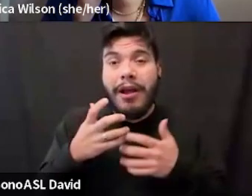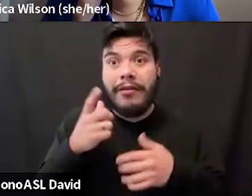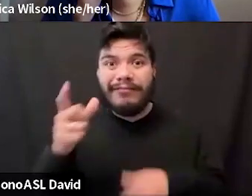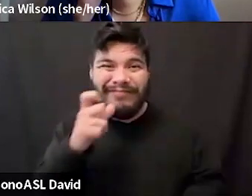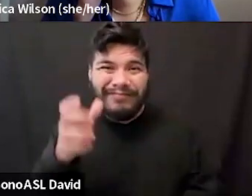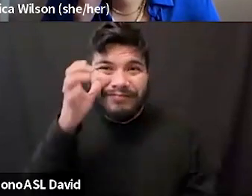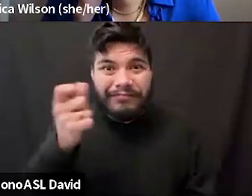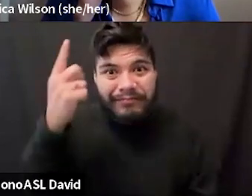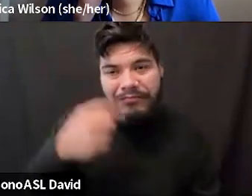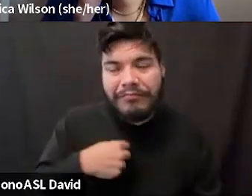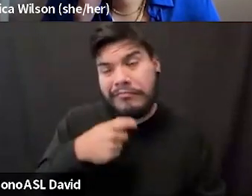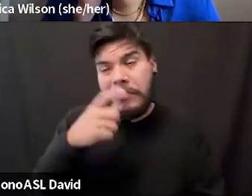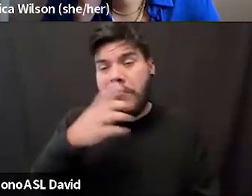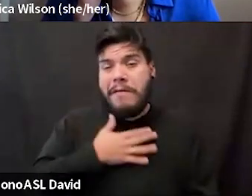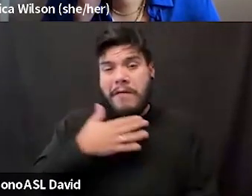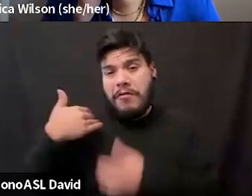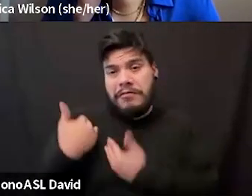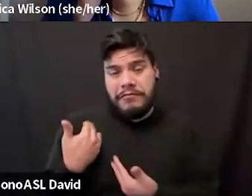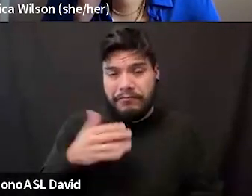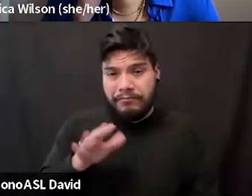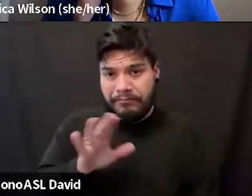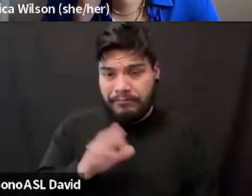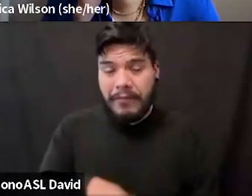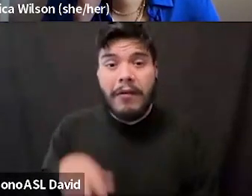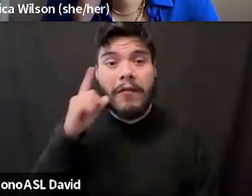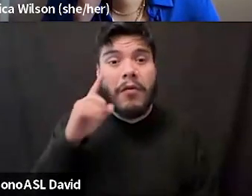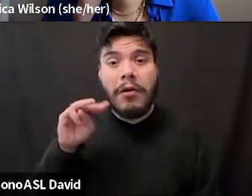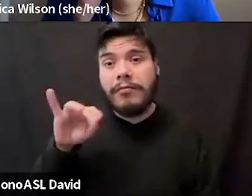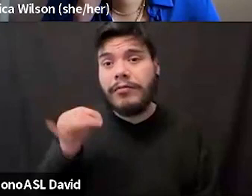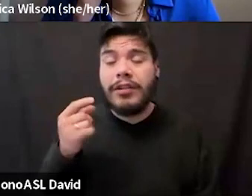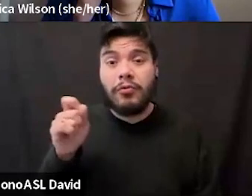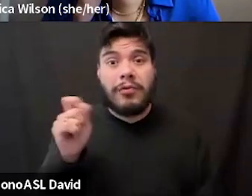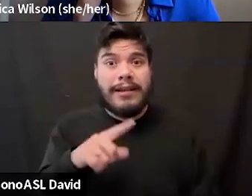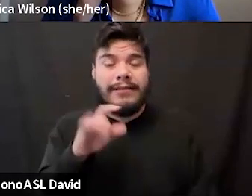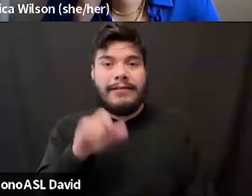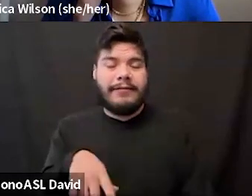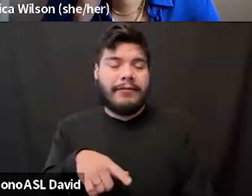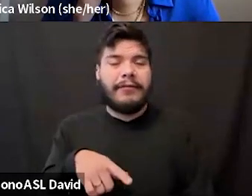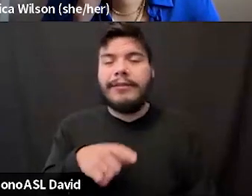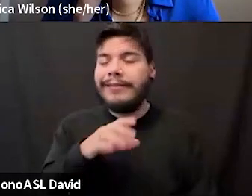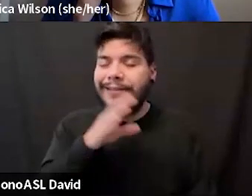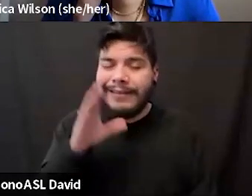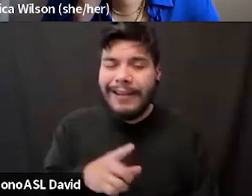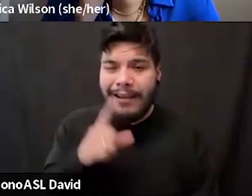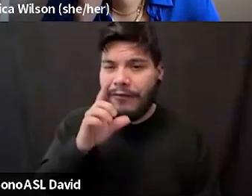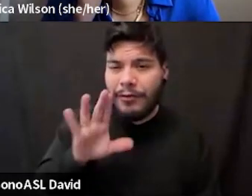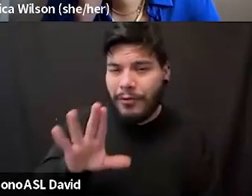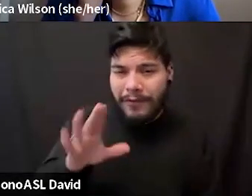of anything I did. And you know, for MJ, who asked this question, it is never because of anything that you did.